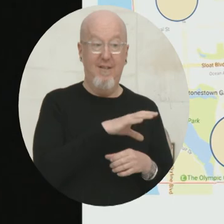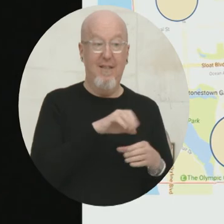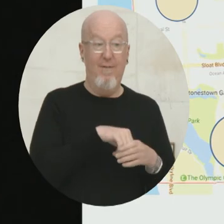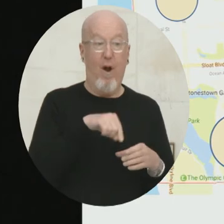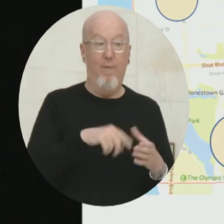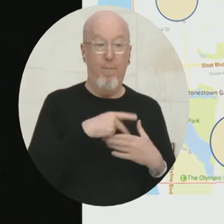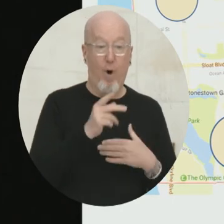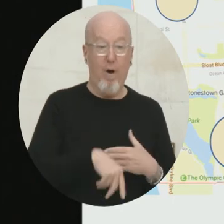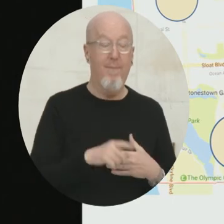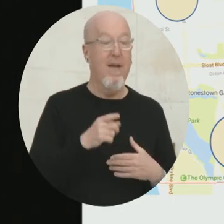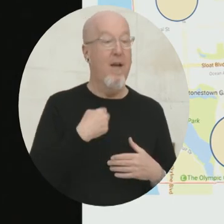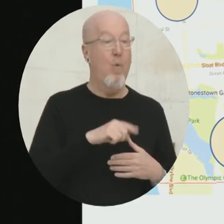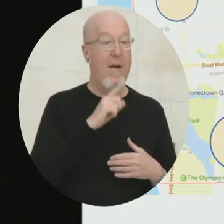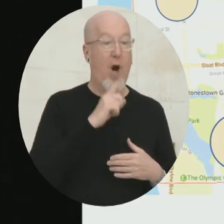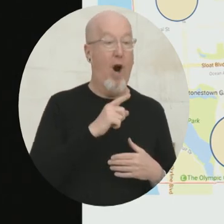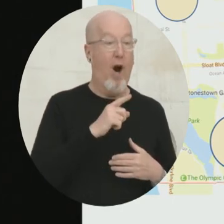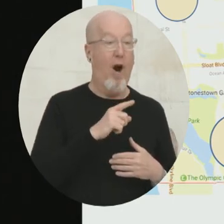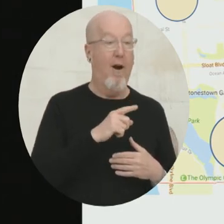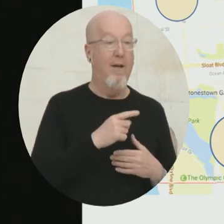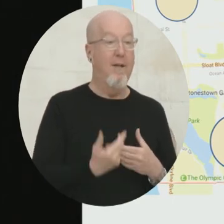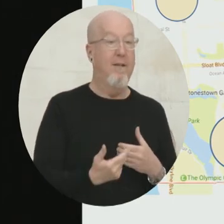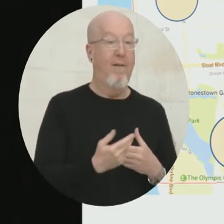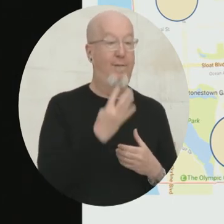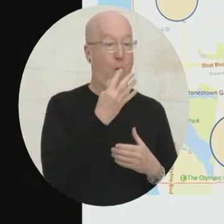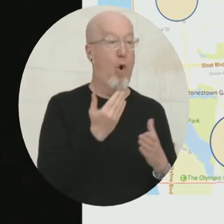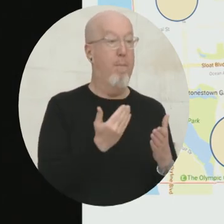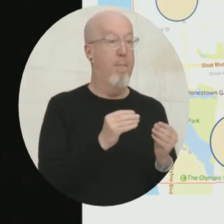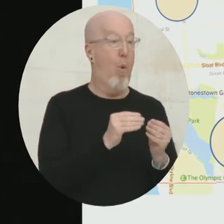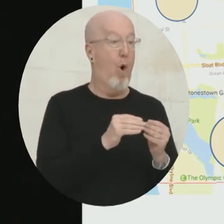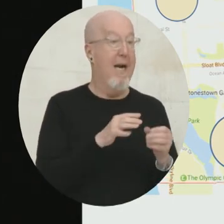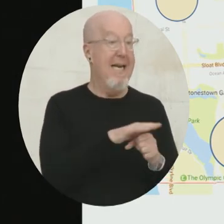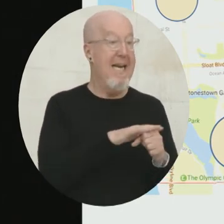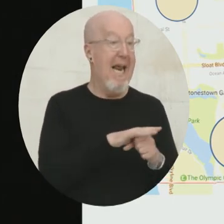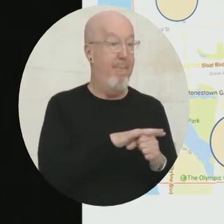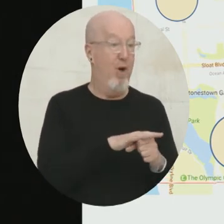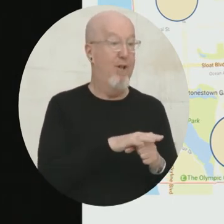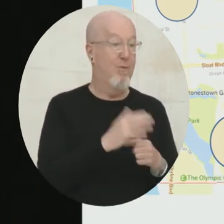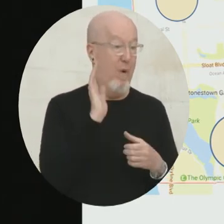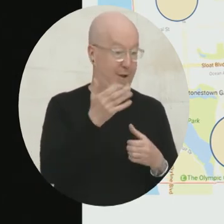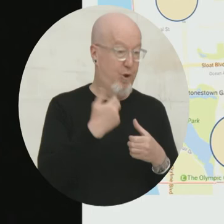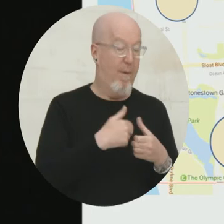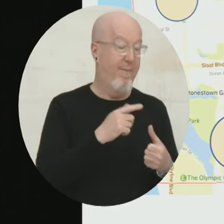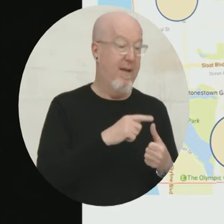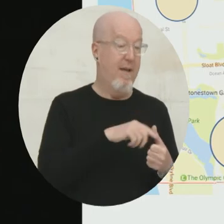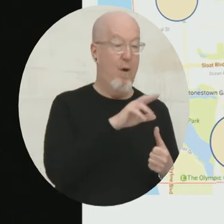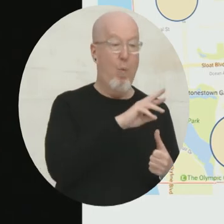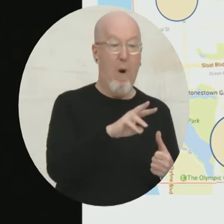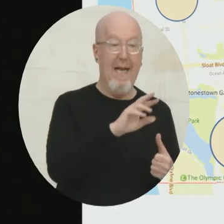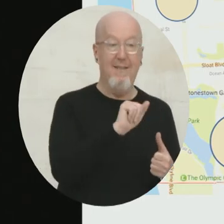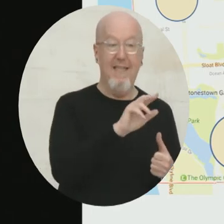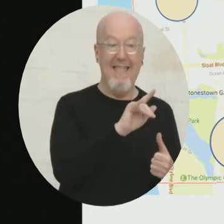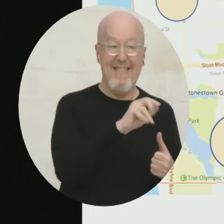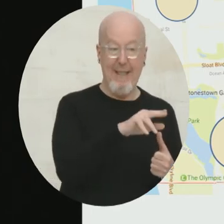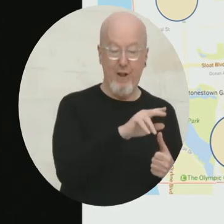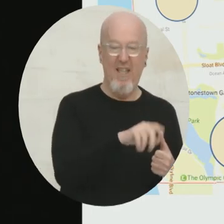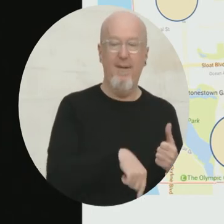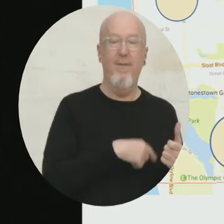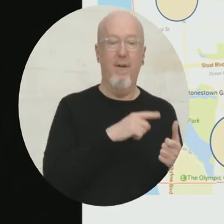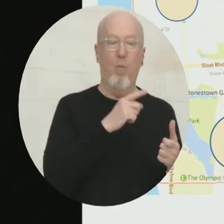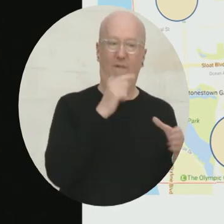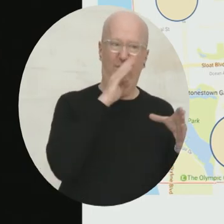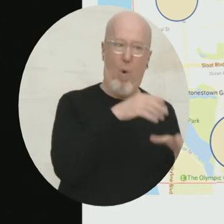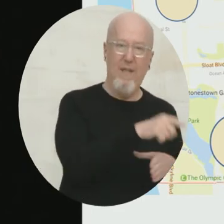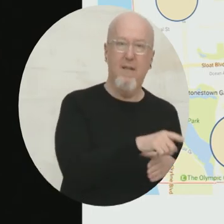what's exciting is we're onboarding four new neighborhoods this year right now. The Western Edition is one of the key neighborhoods we're focused on right now.